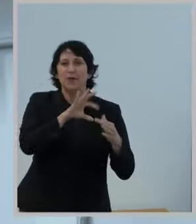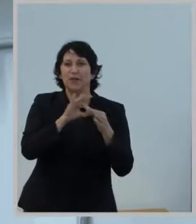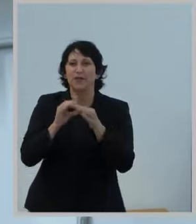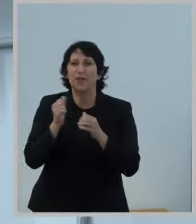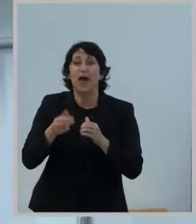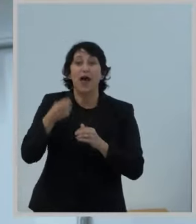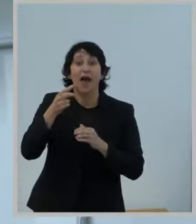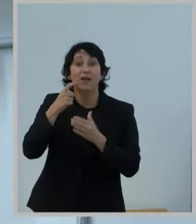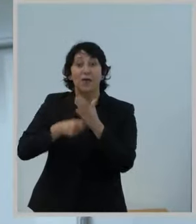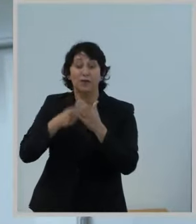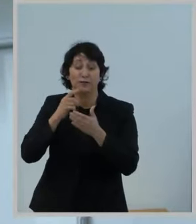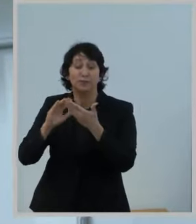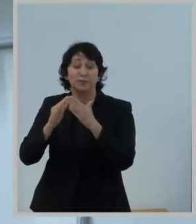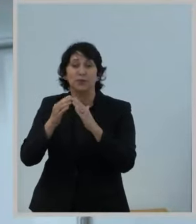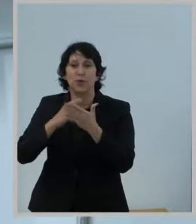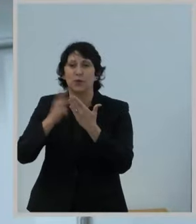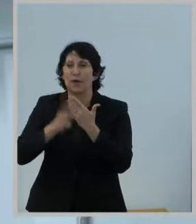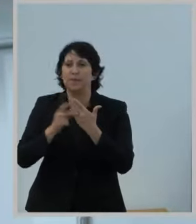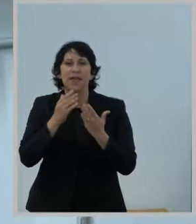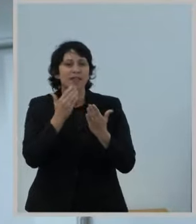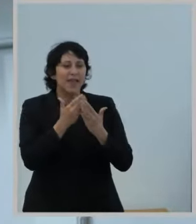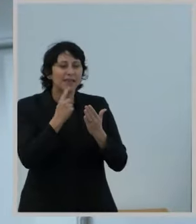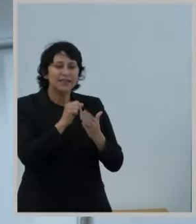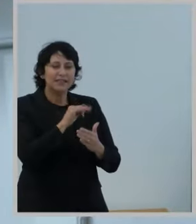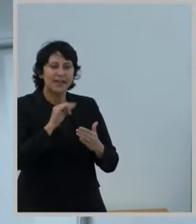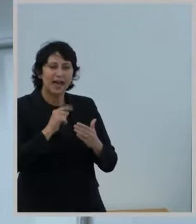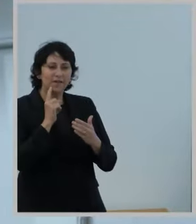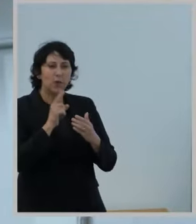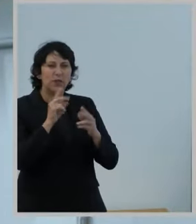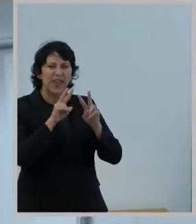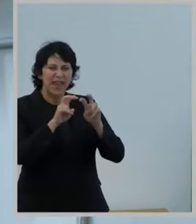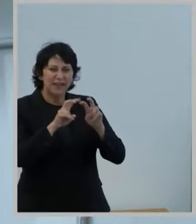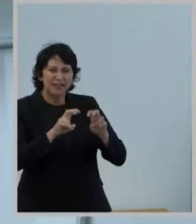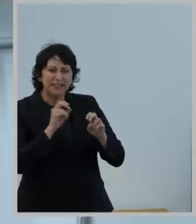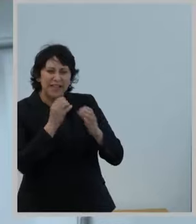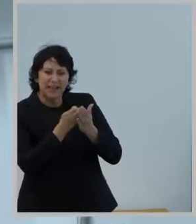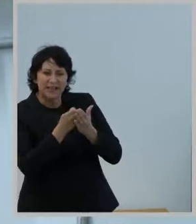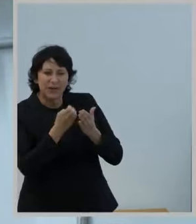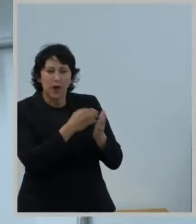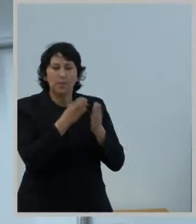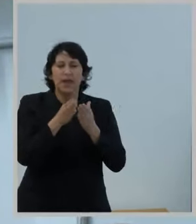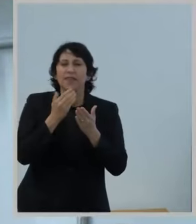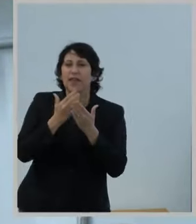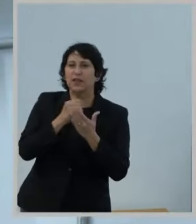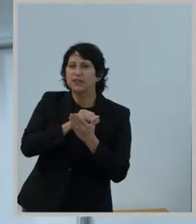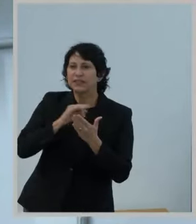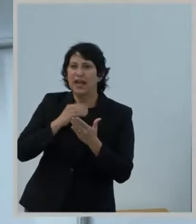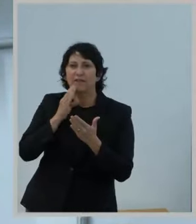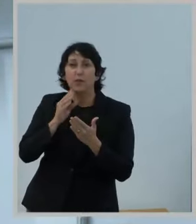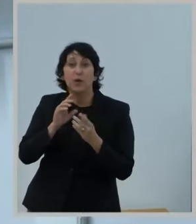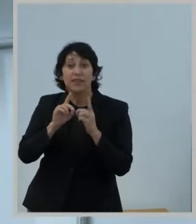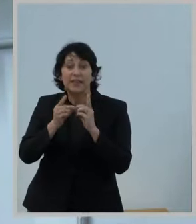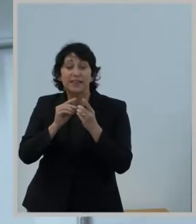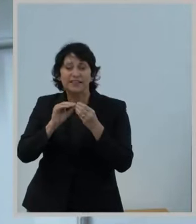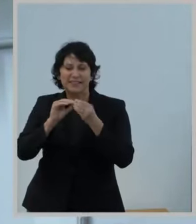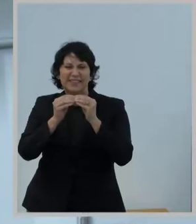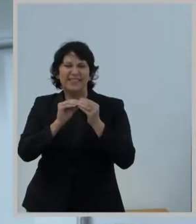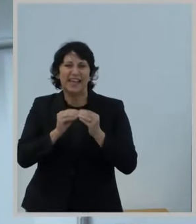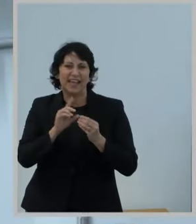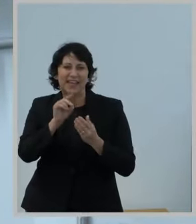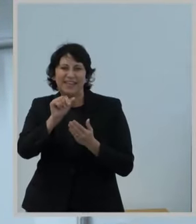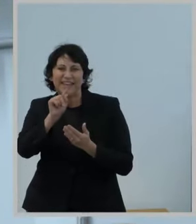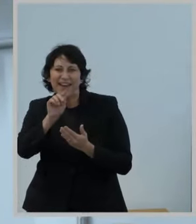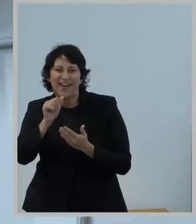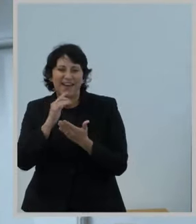I would like to thank the staff in the Office of Economics and Analytics for their work on this item, as well as staff from the Broadband Data Task Force, Office of General